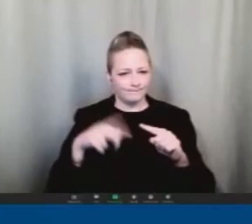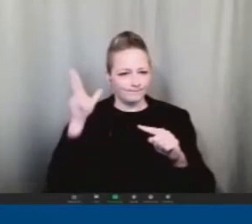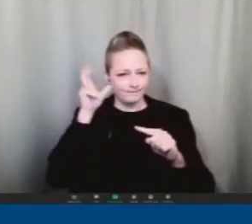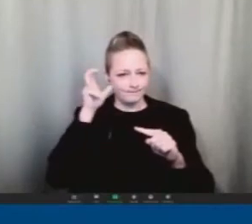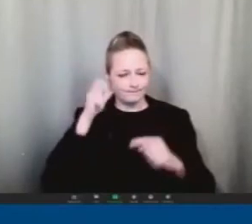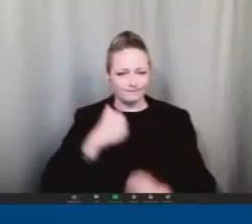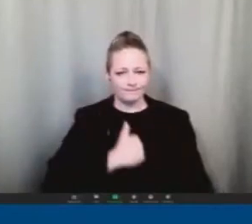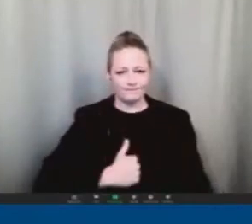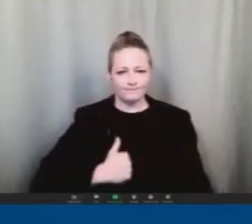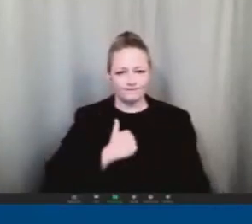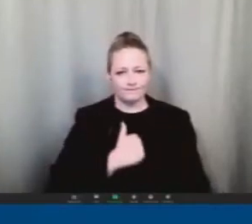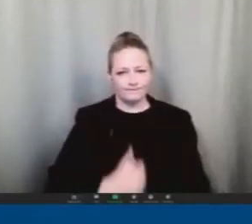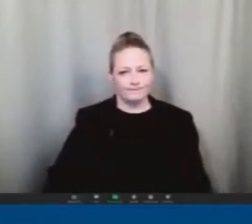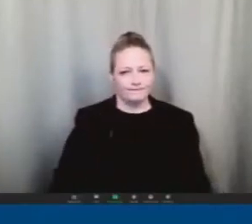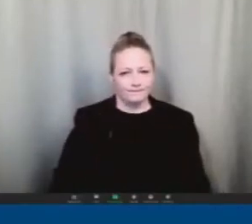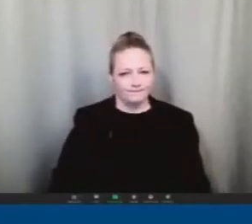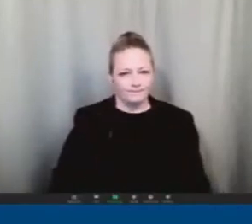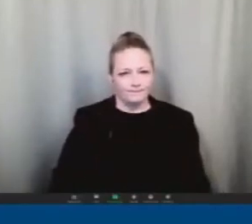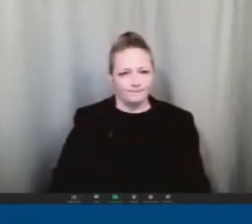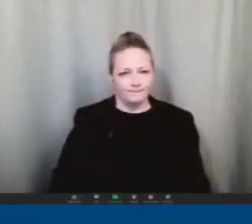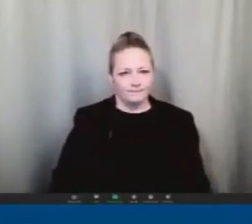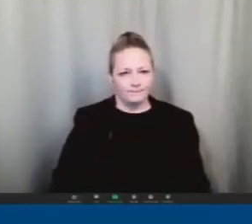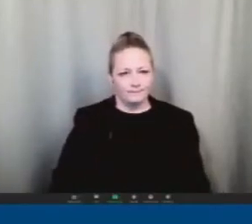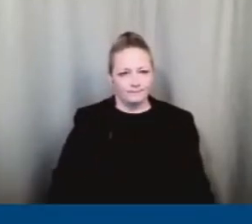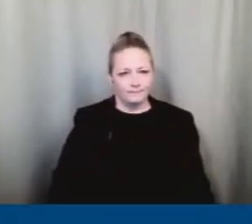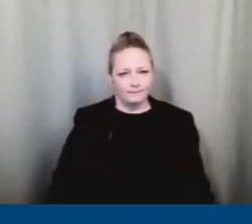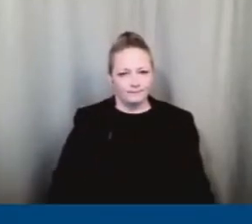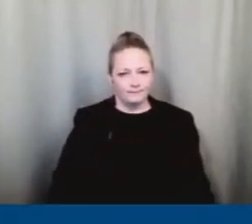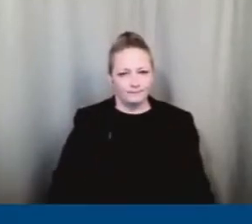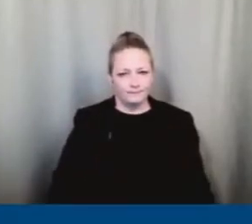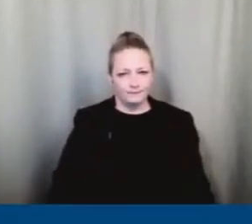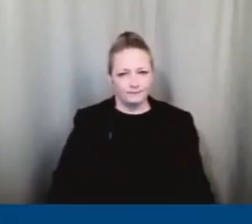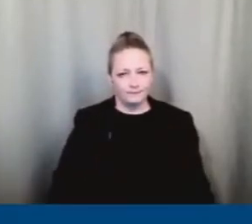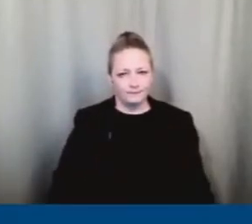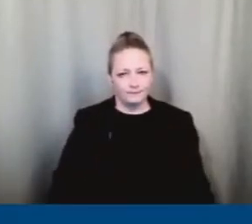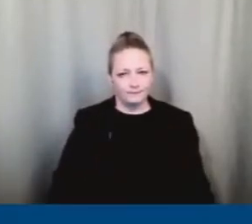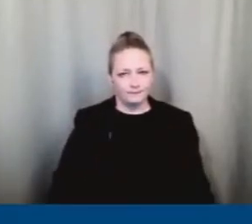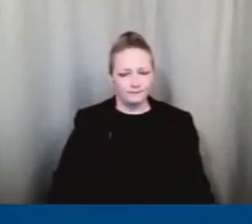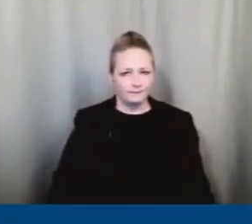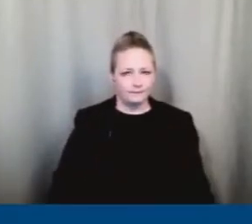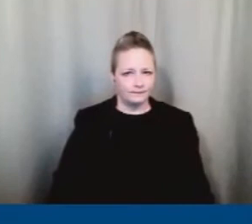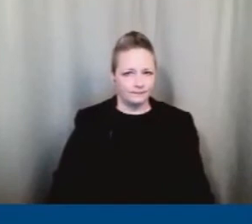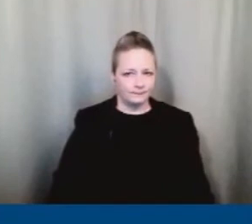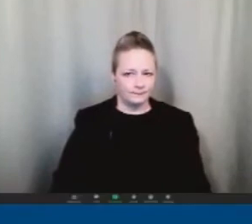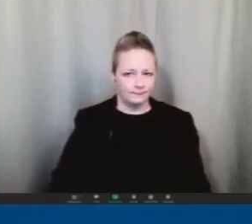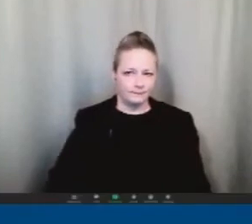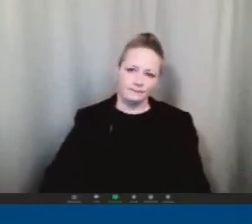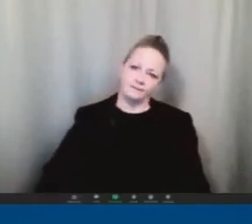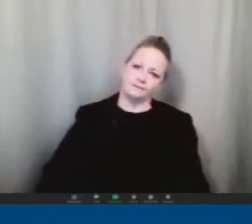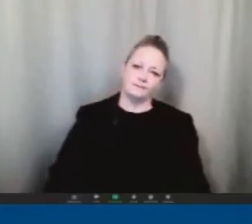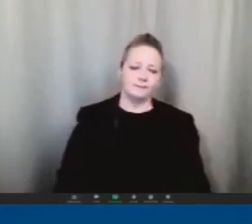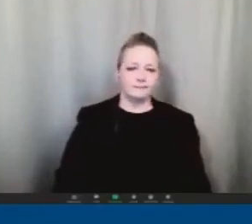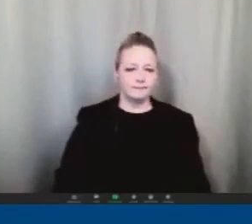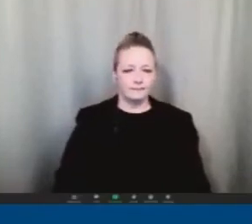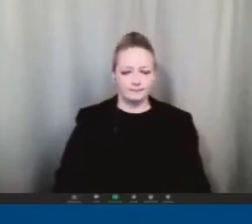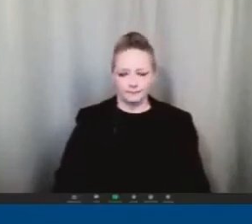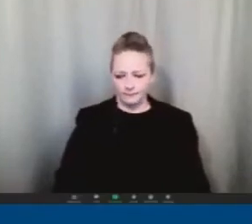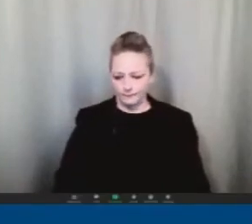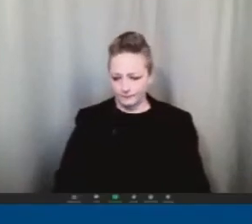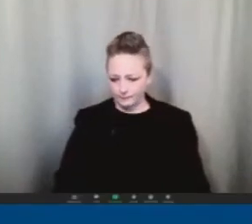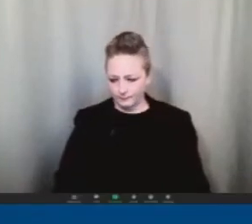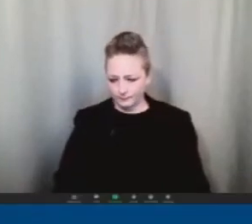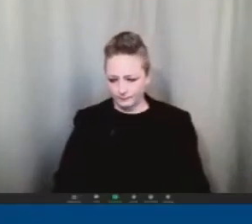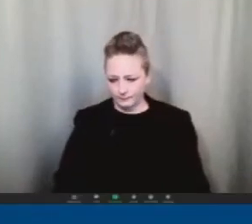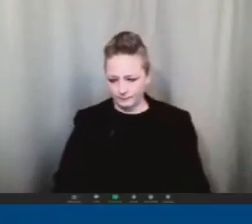beyond. For you will be someone's ancestor one day. They will summon